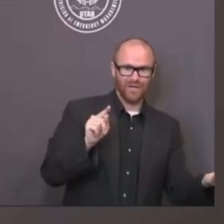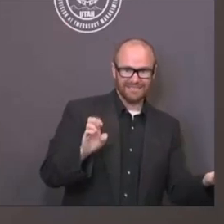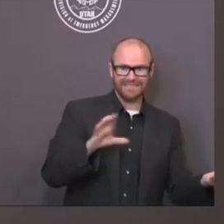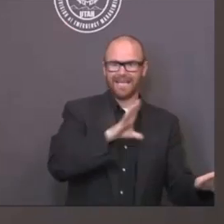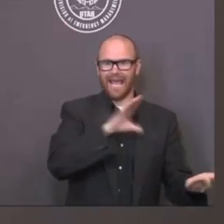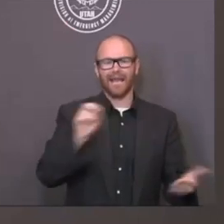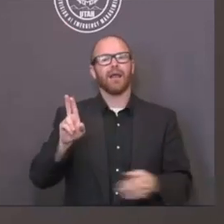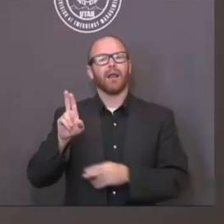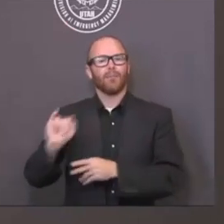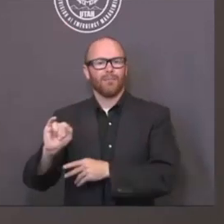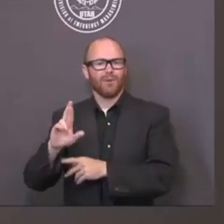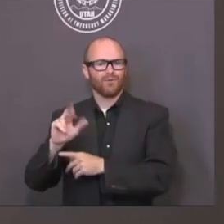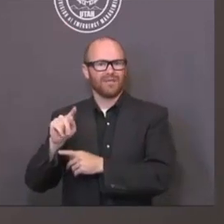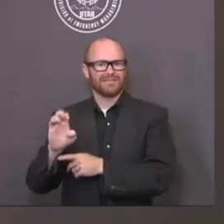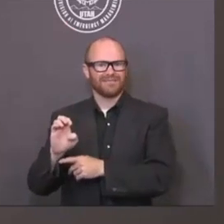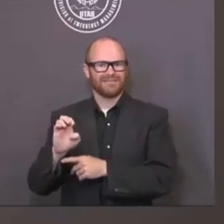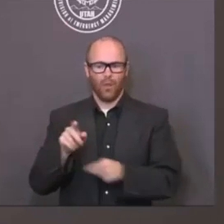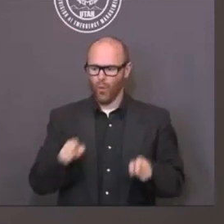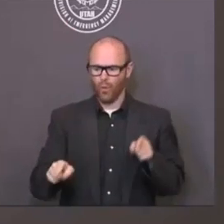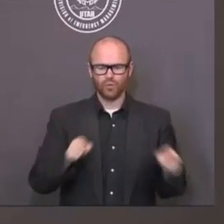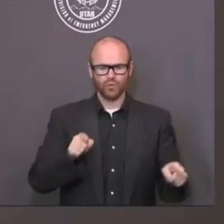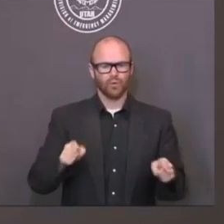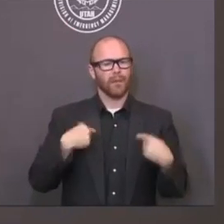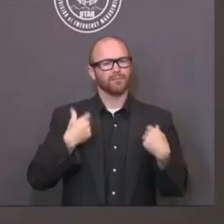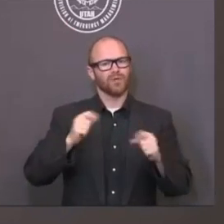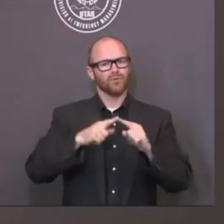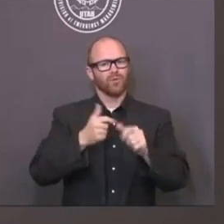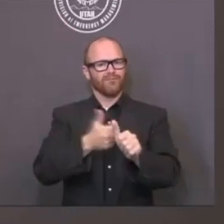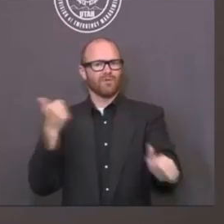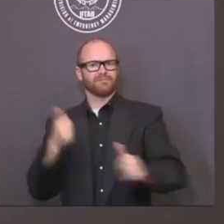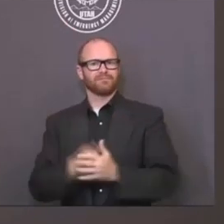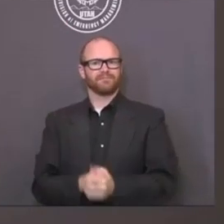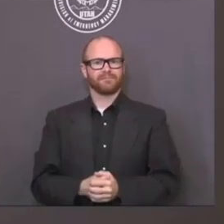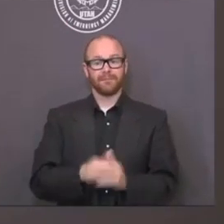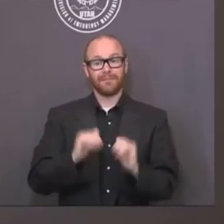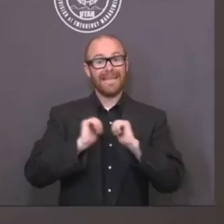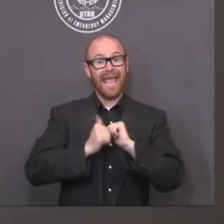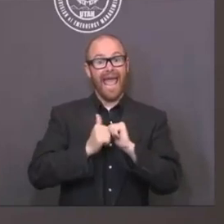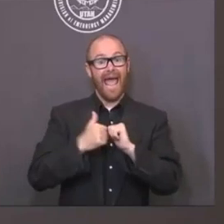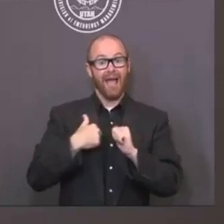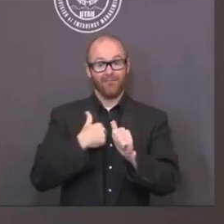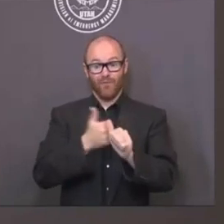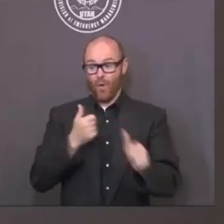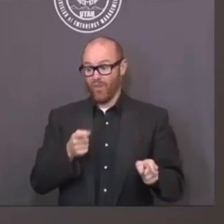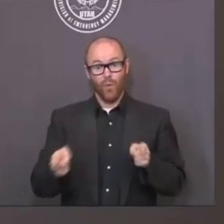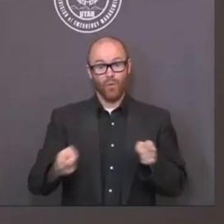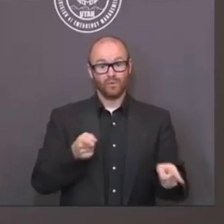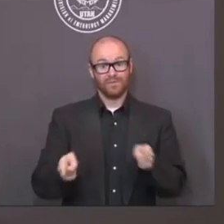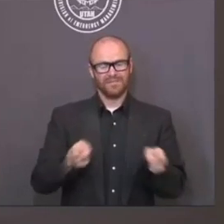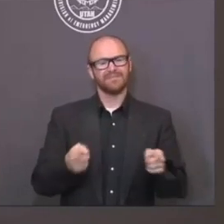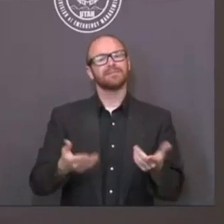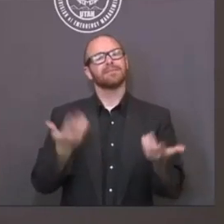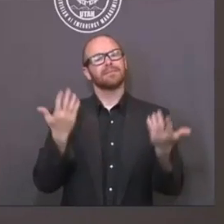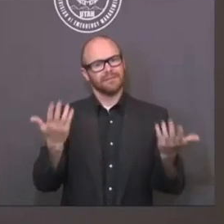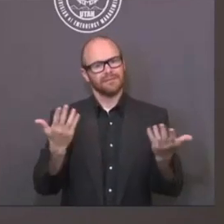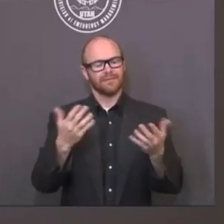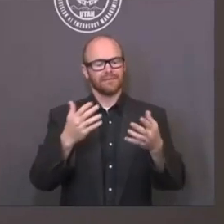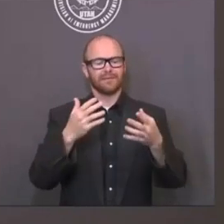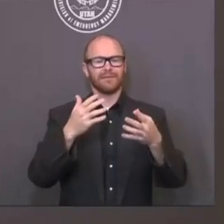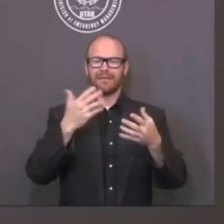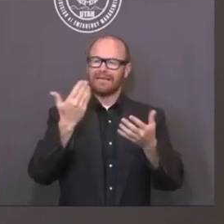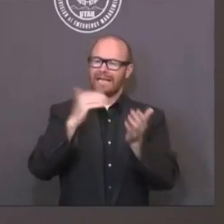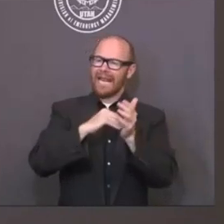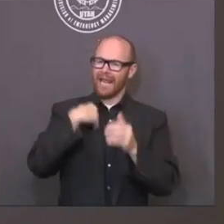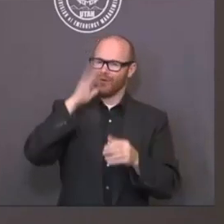looking back of where we've been and what we've done and what we should have done better is in labeling the red, orange,